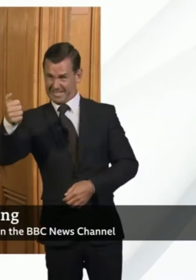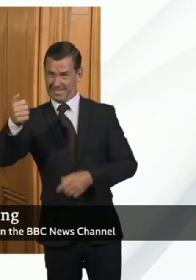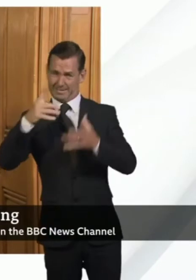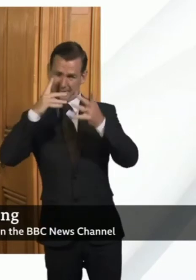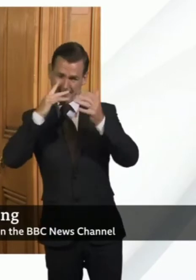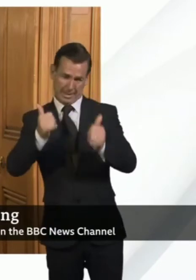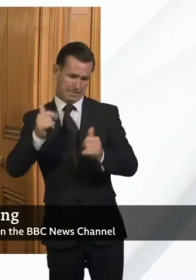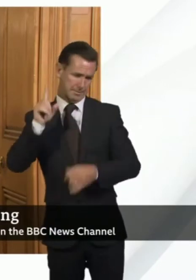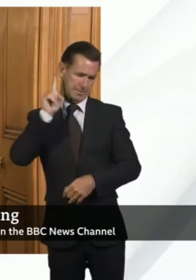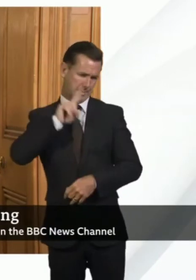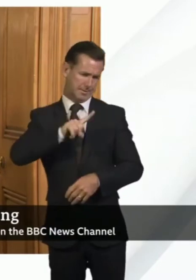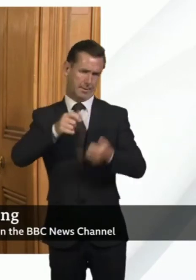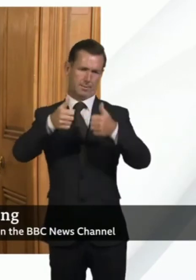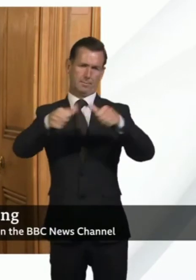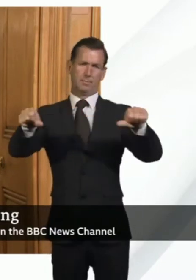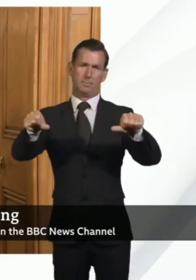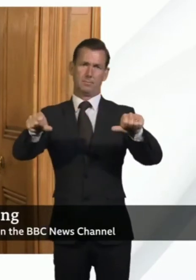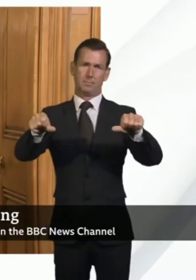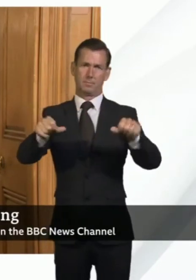carried out yesterday.